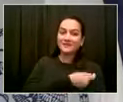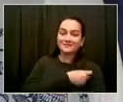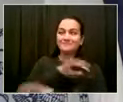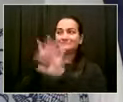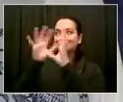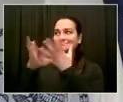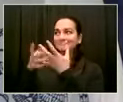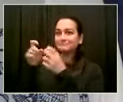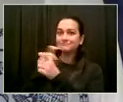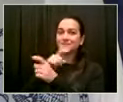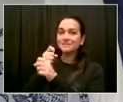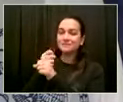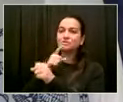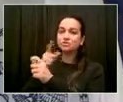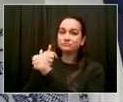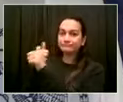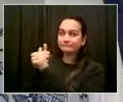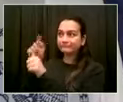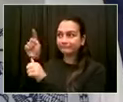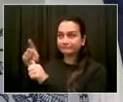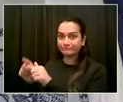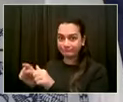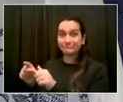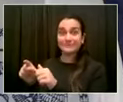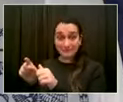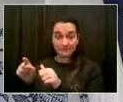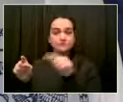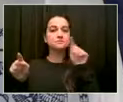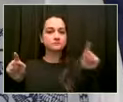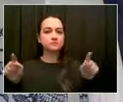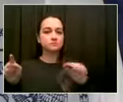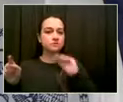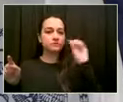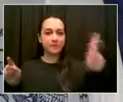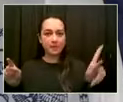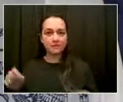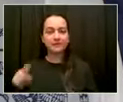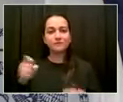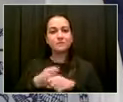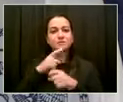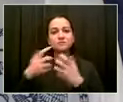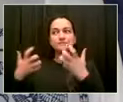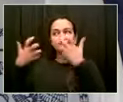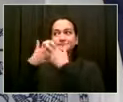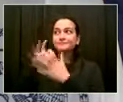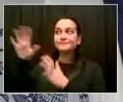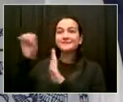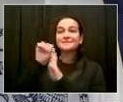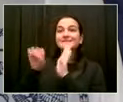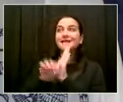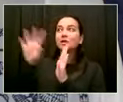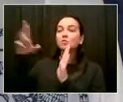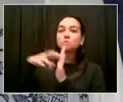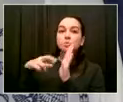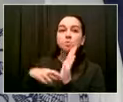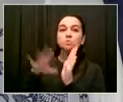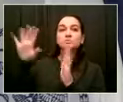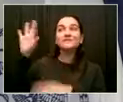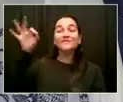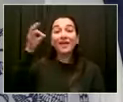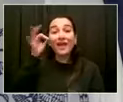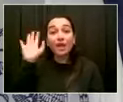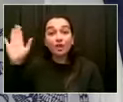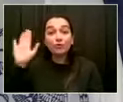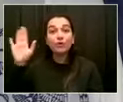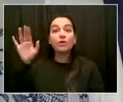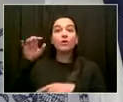align to. I think the bottom line is, as more and more people get vaccinated, as COVID is pushed back, we're